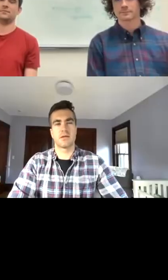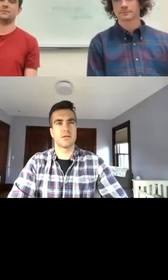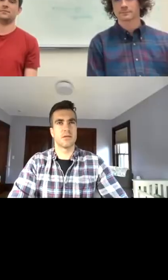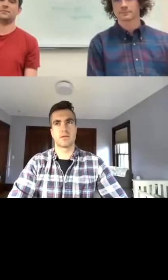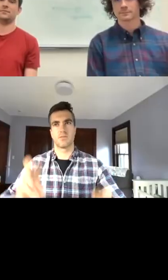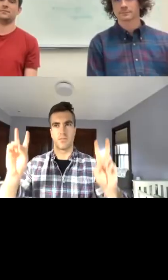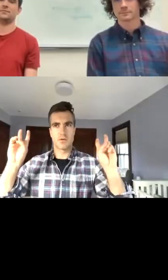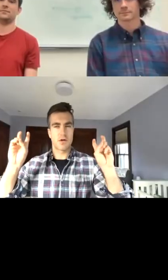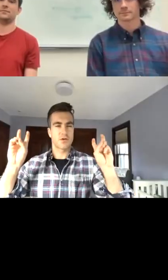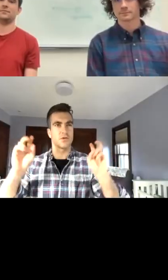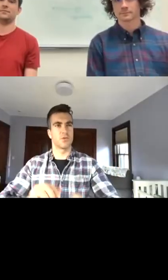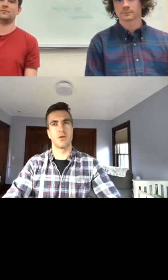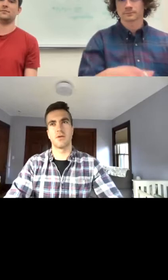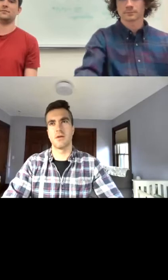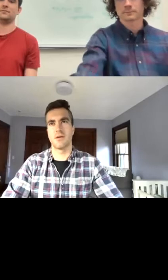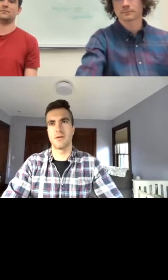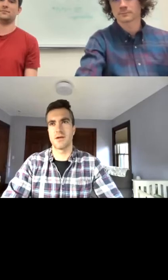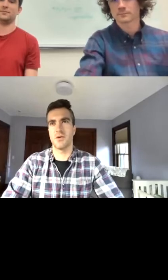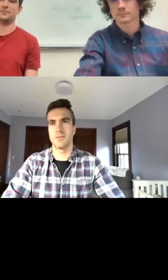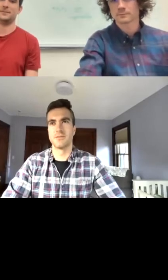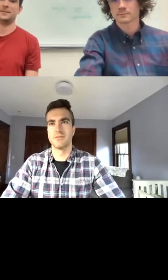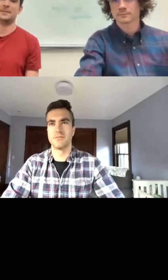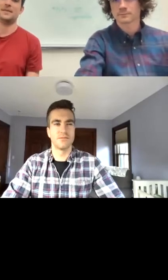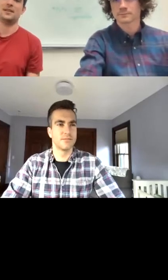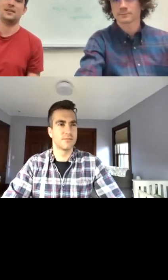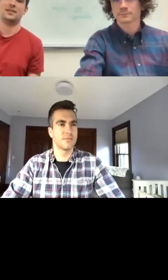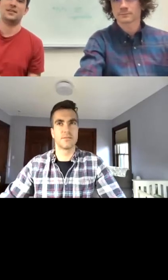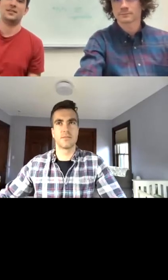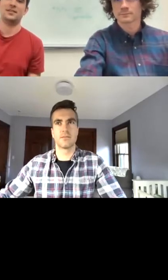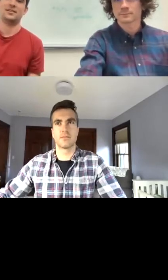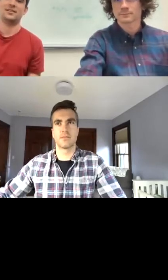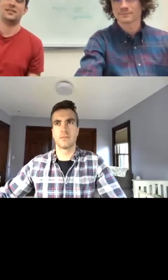learning techniques in this post-structure world. Take it away. All